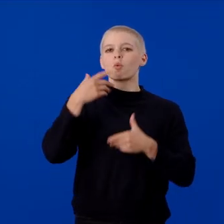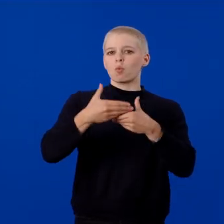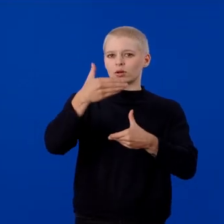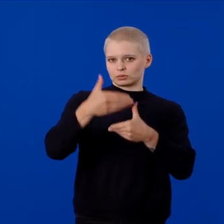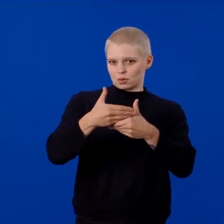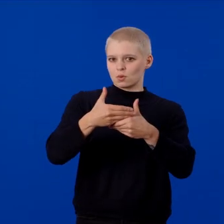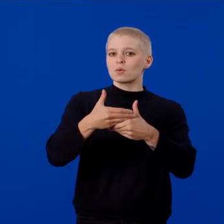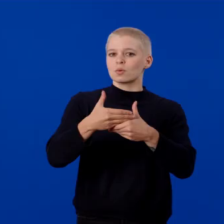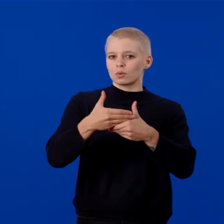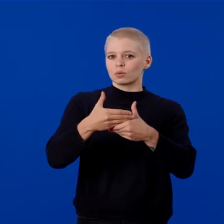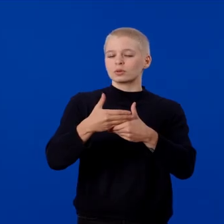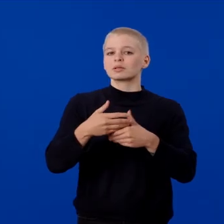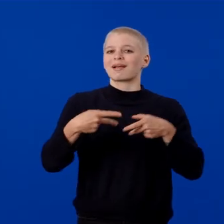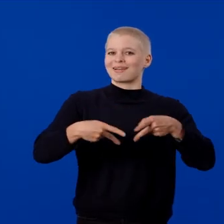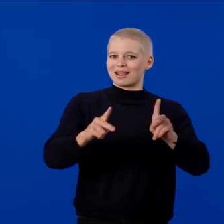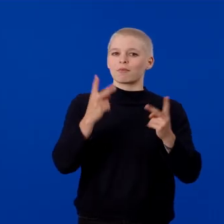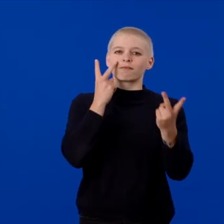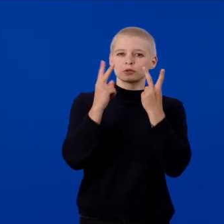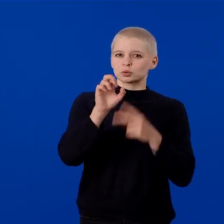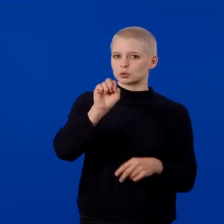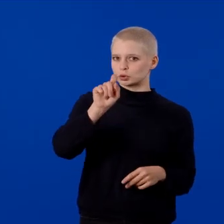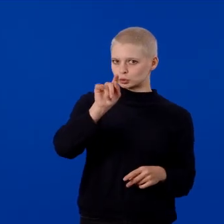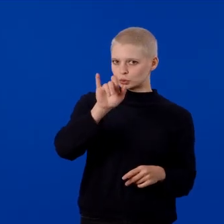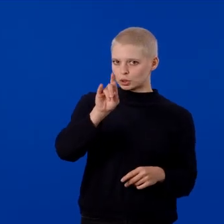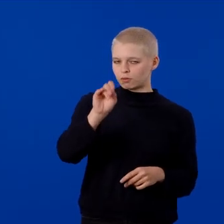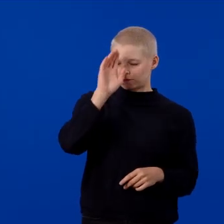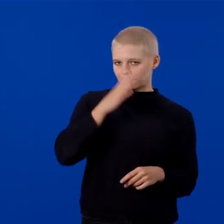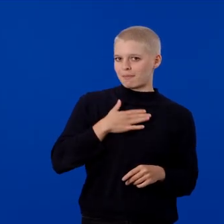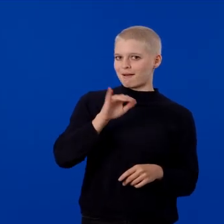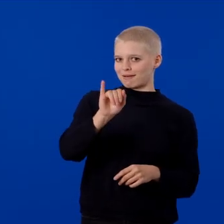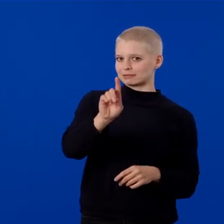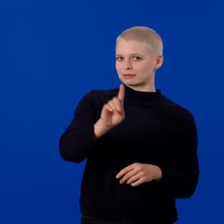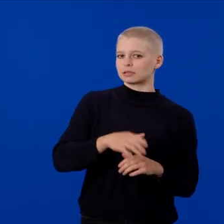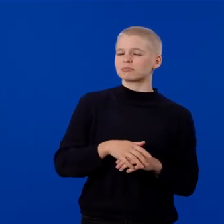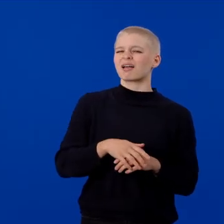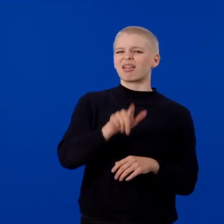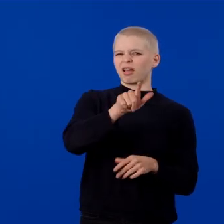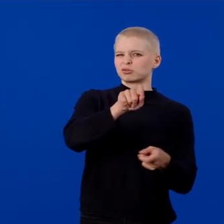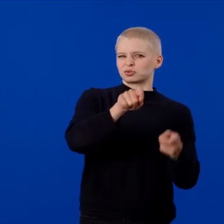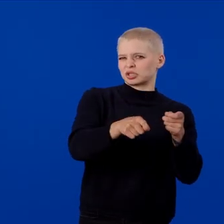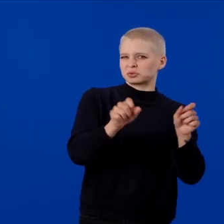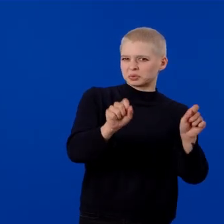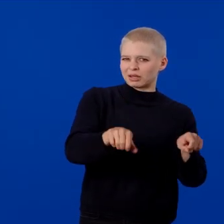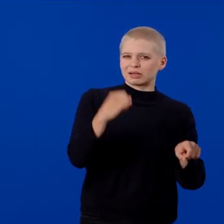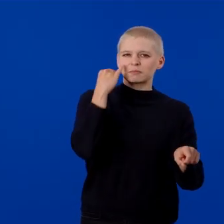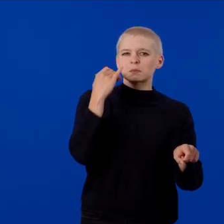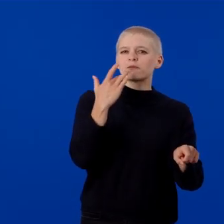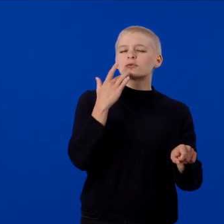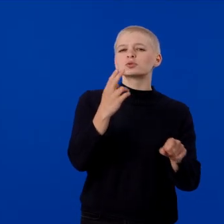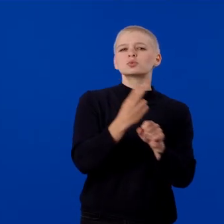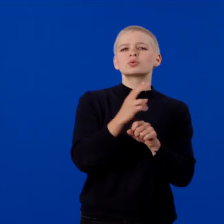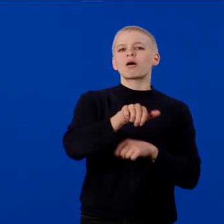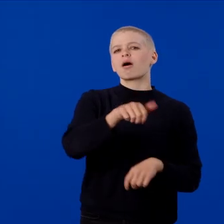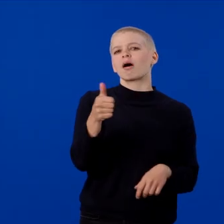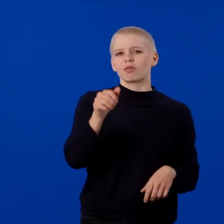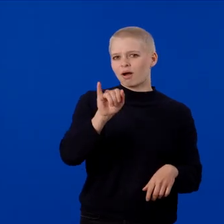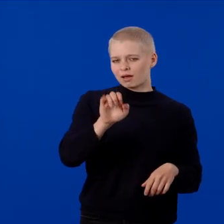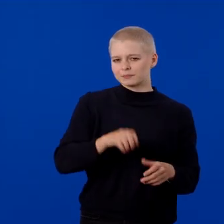Enable, Visual Studio as your IDE. You can change this later if you prefer to use a different IDE.